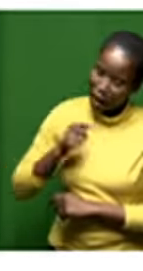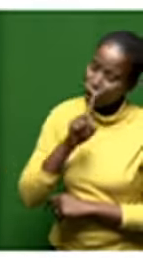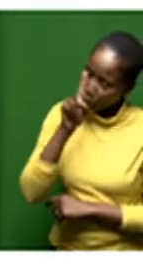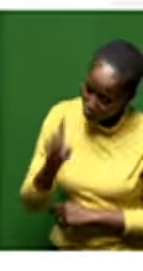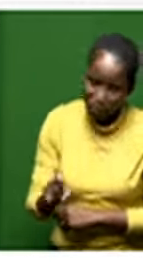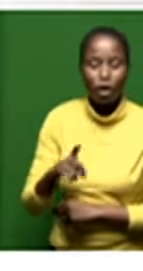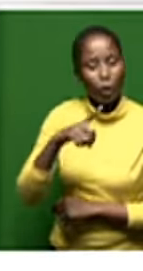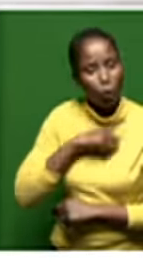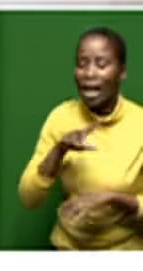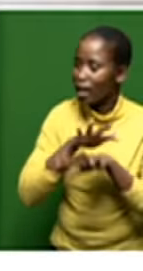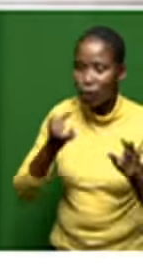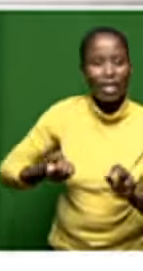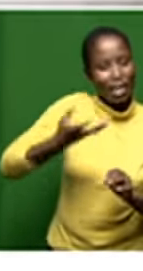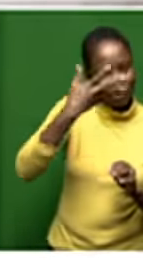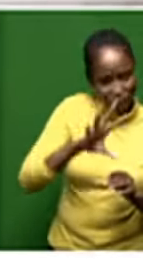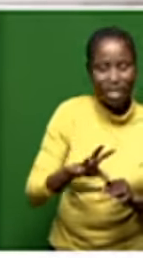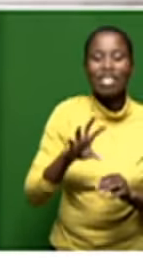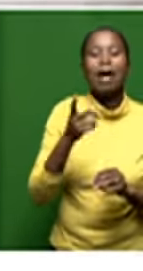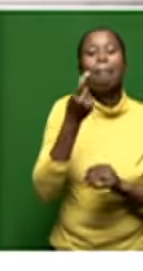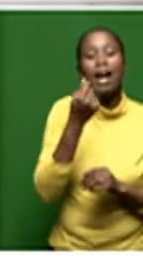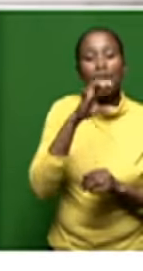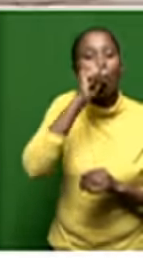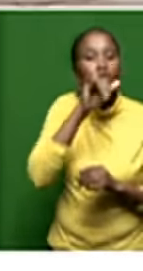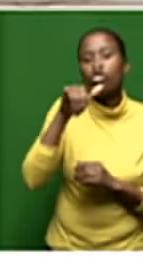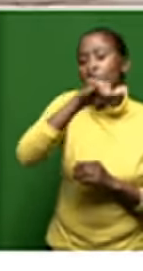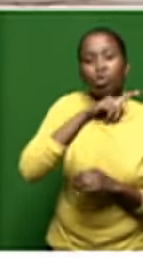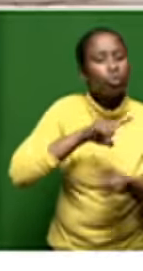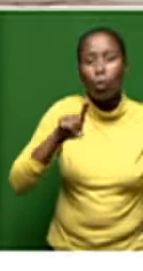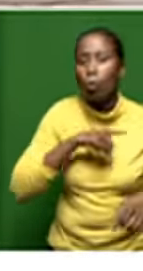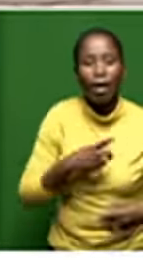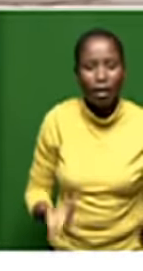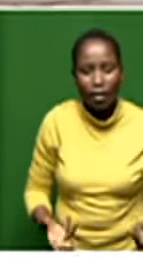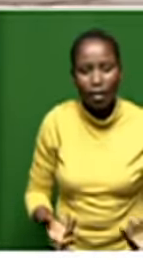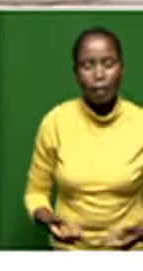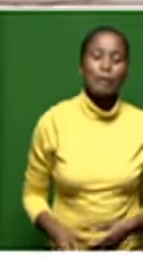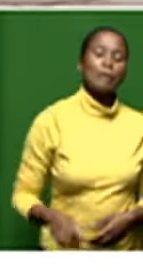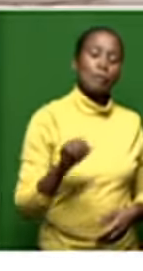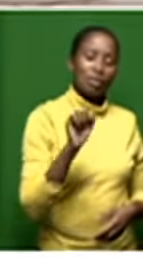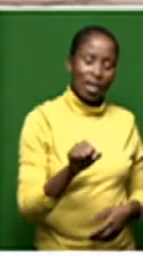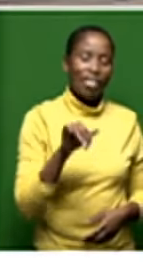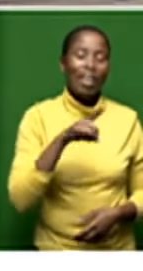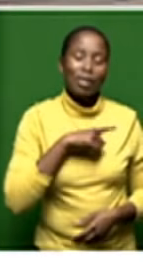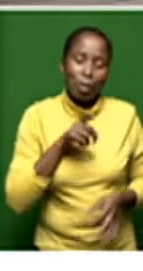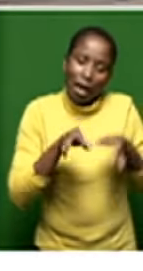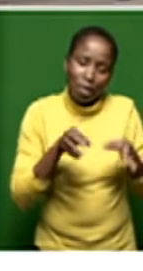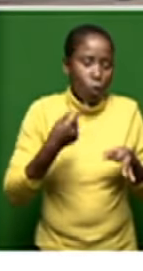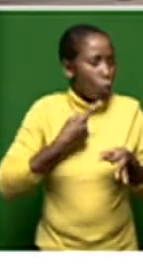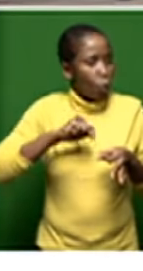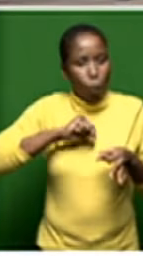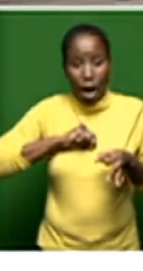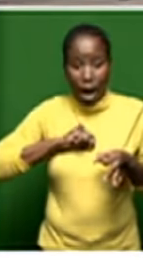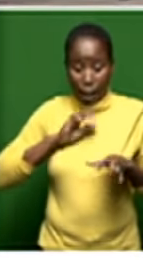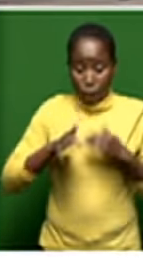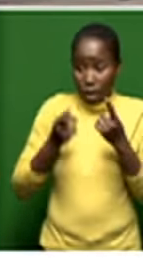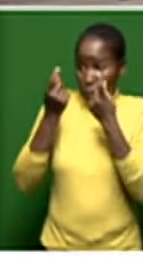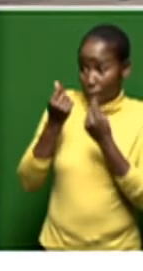not transferred to mango a simple answer from our side remember we we don't handle the process of when the money comes